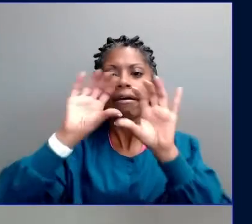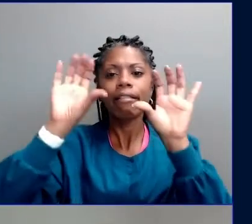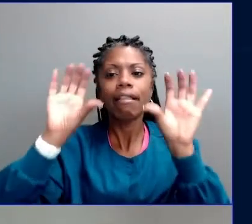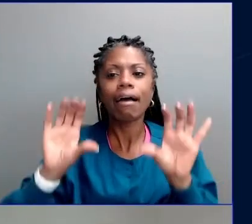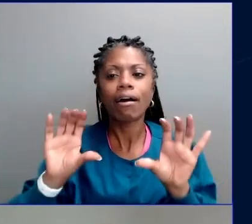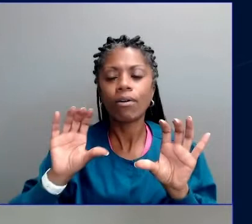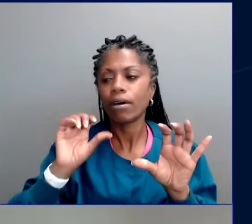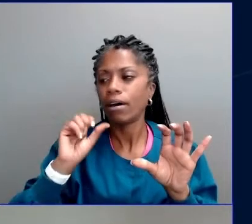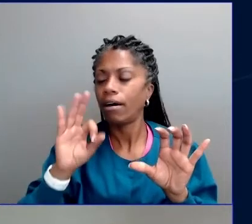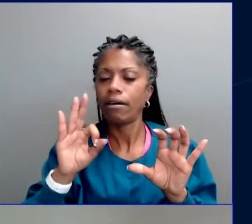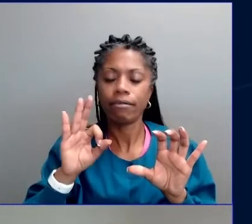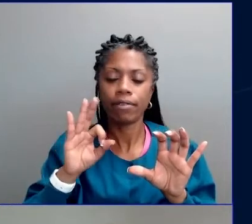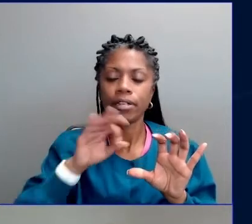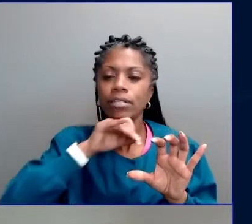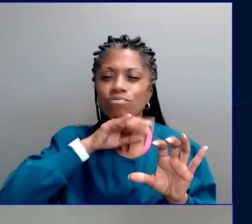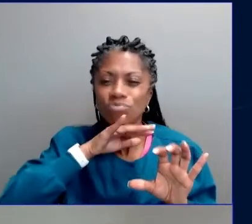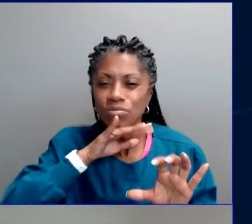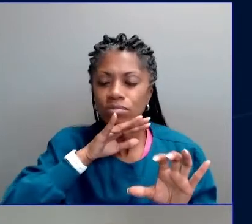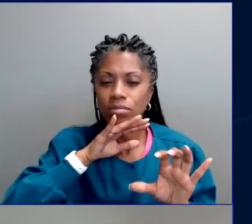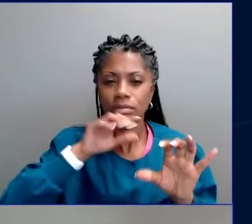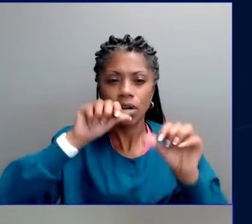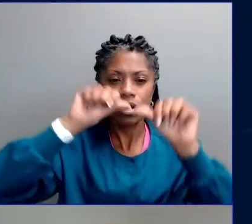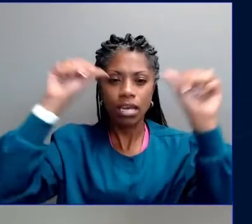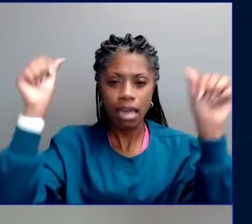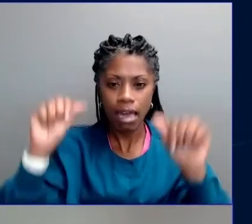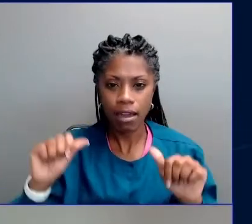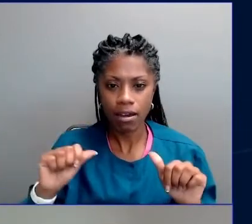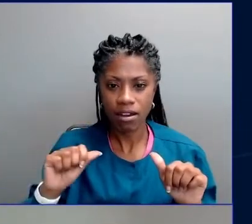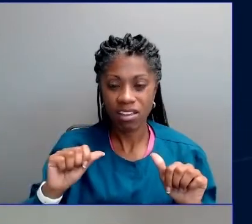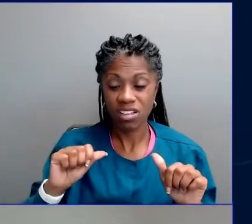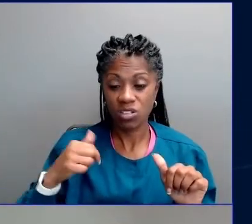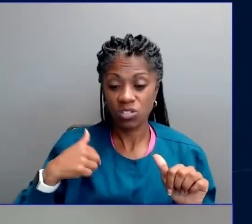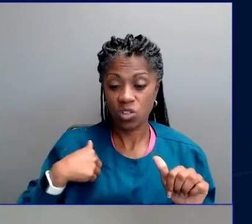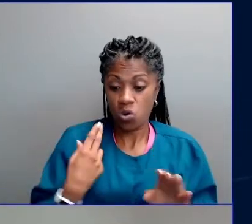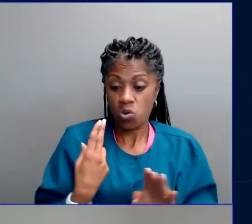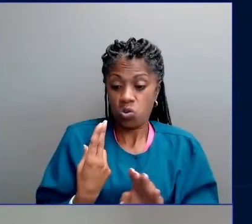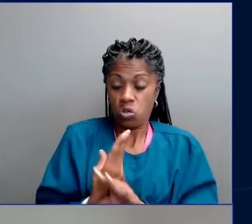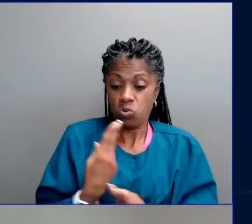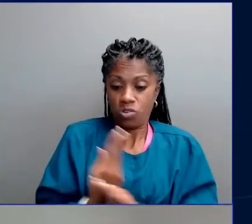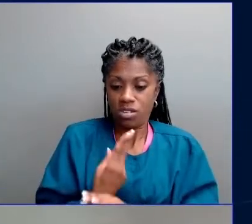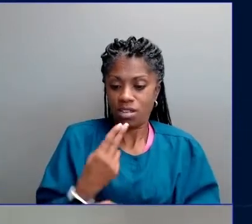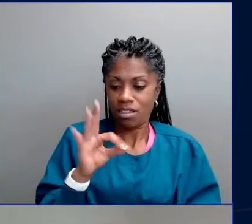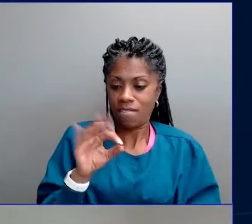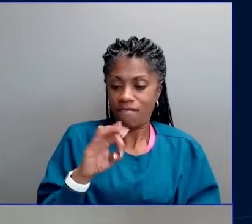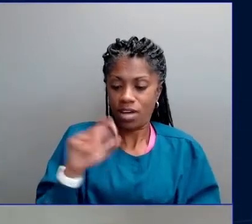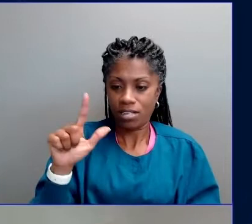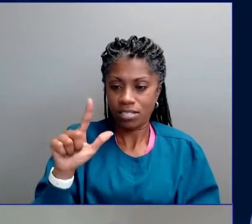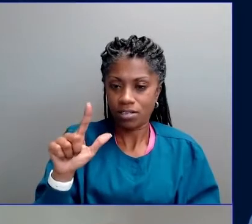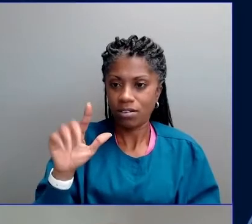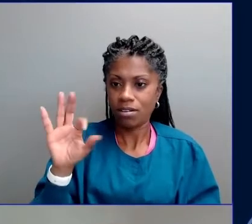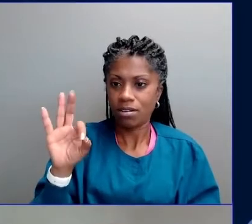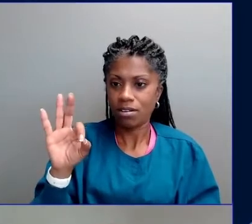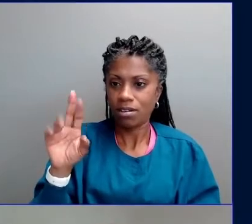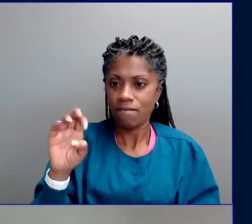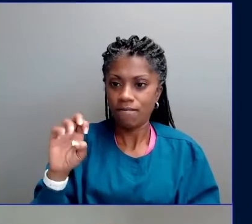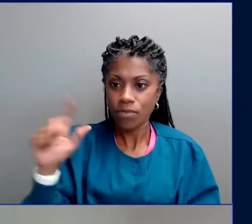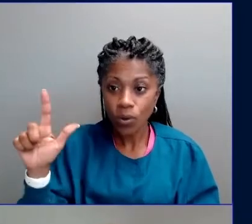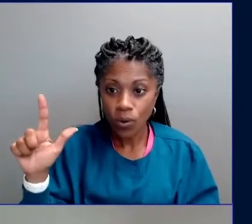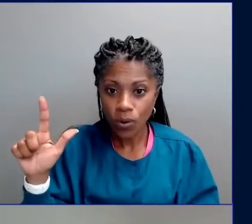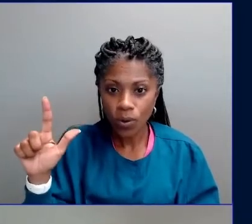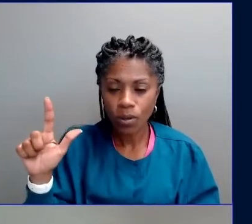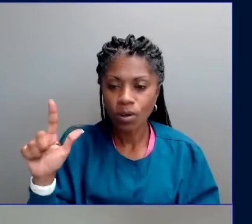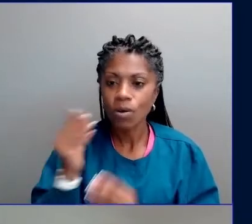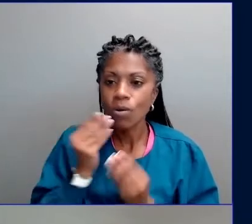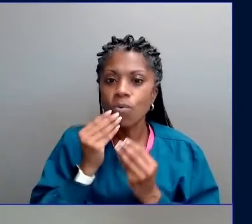scientists who discovered that our fossil fuel use is heating the planet. The first calculations of exactly how much